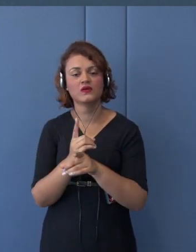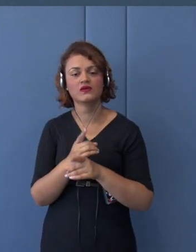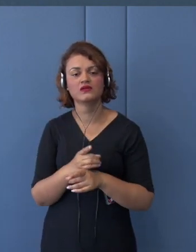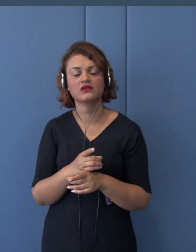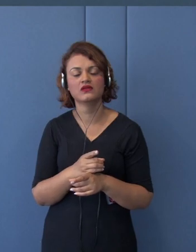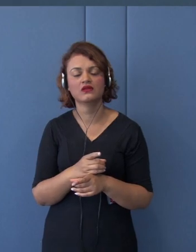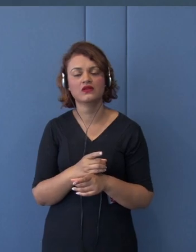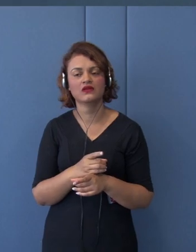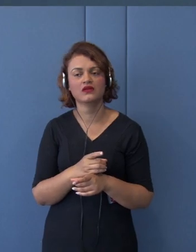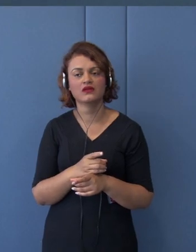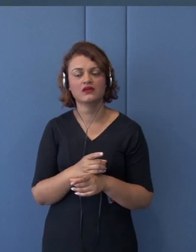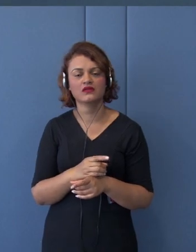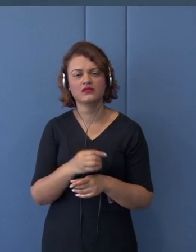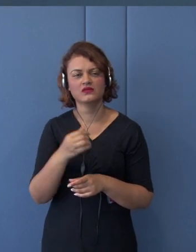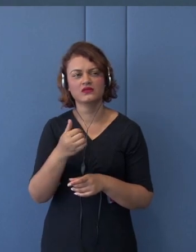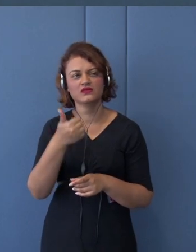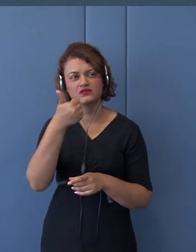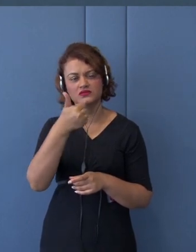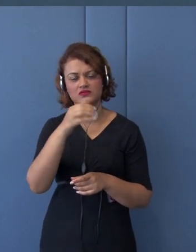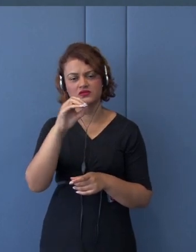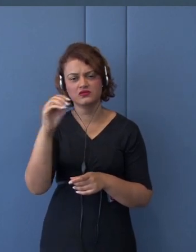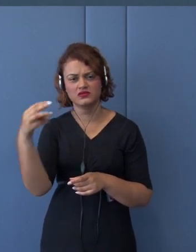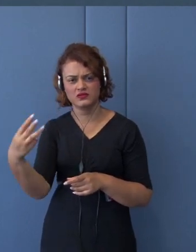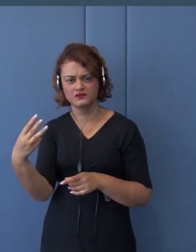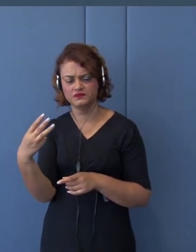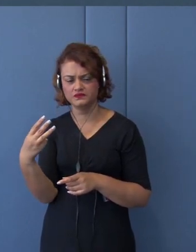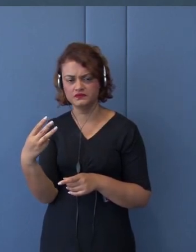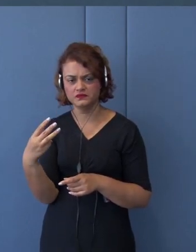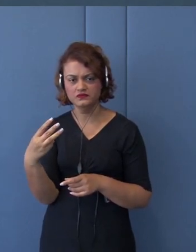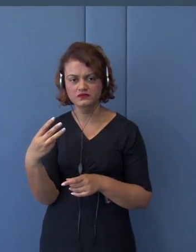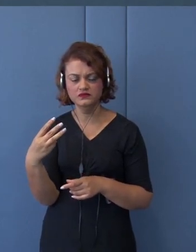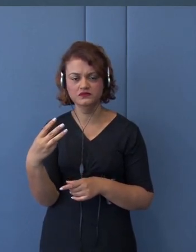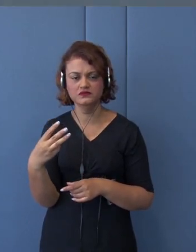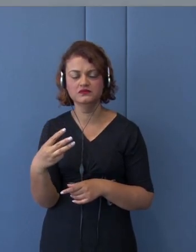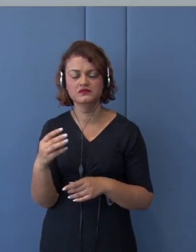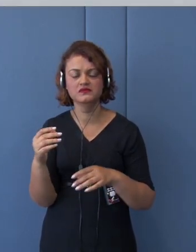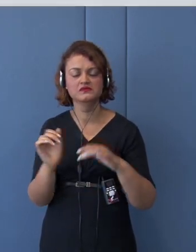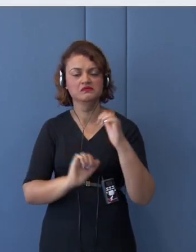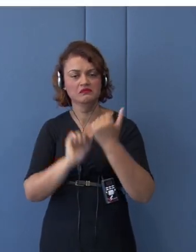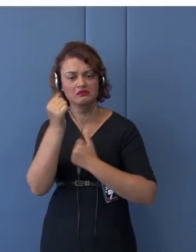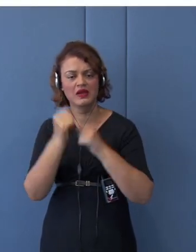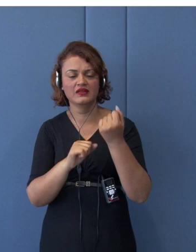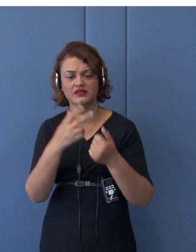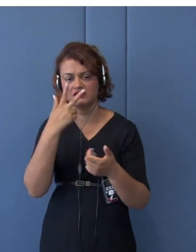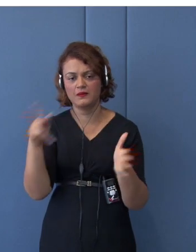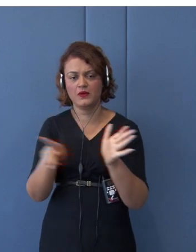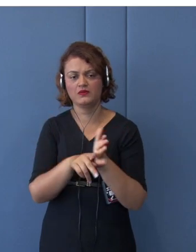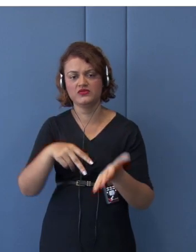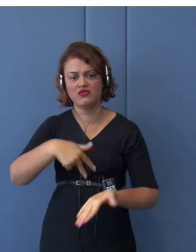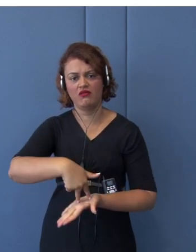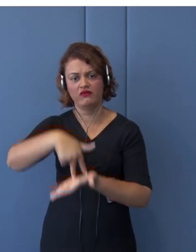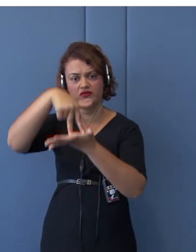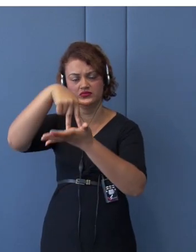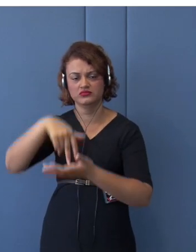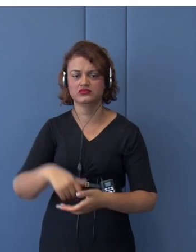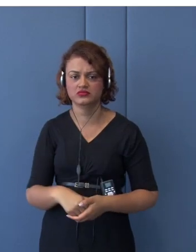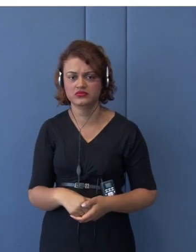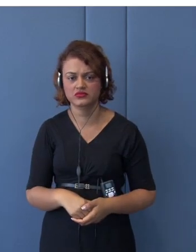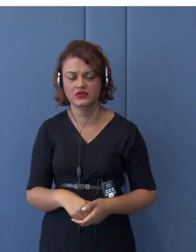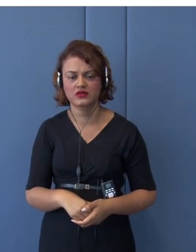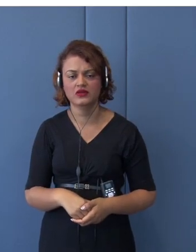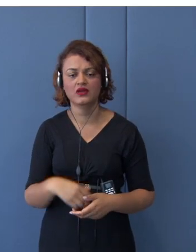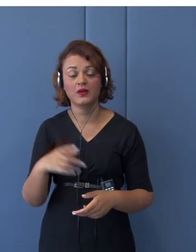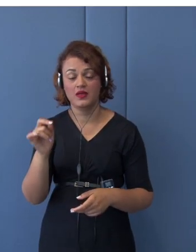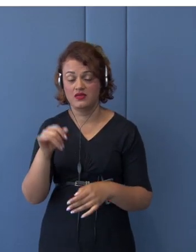the elevator machinery, elevators, lifts being produced